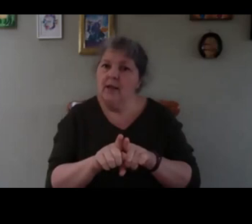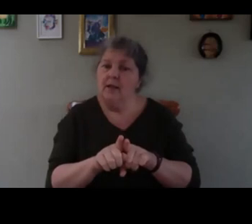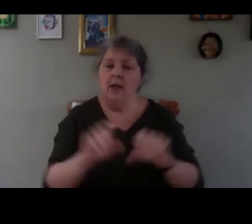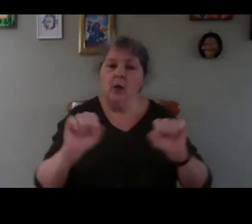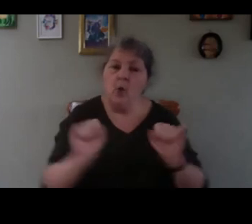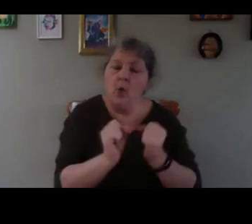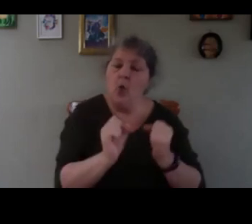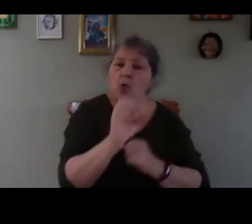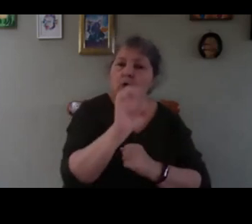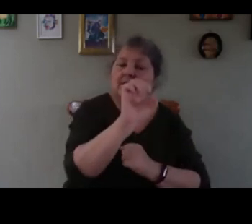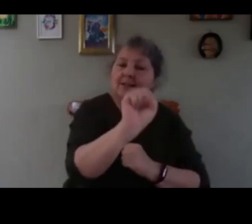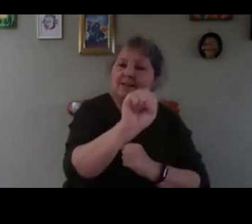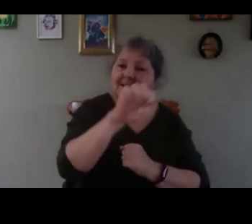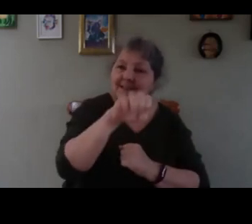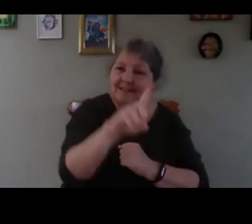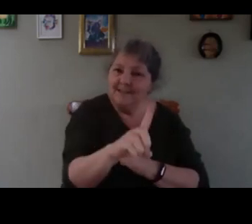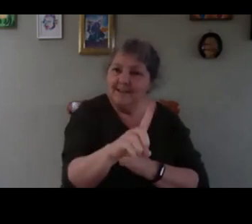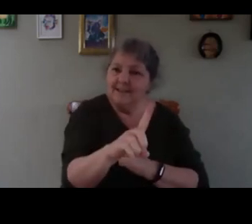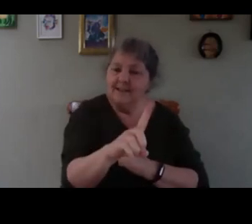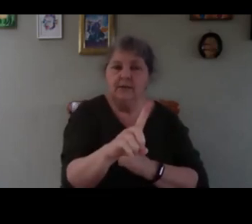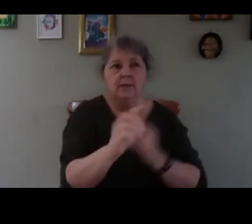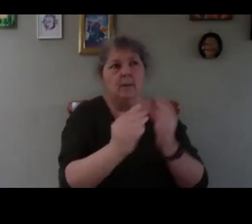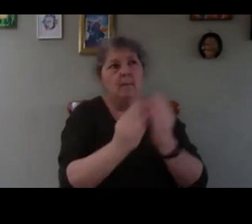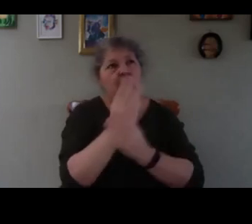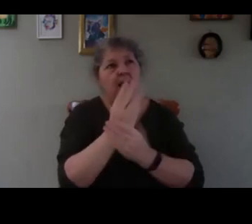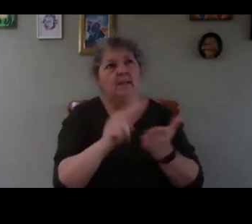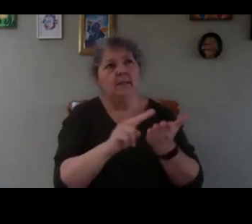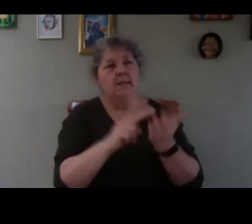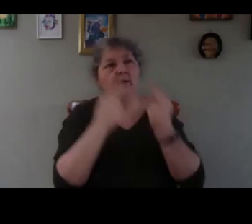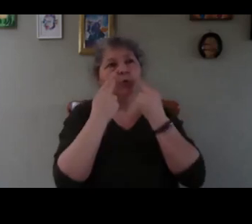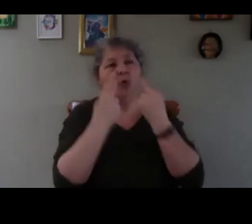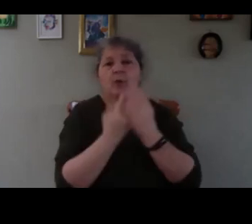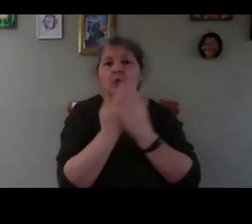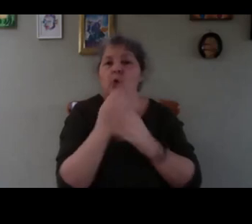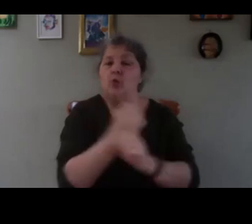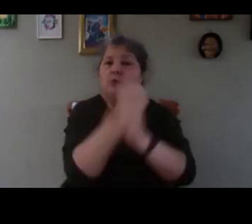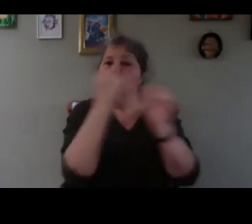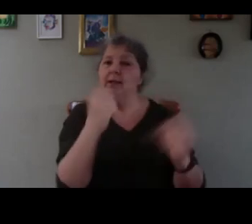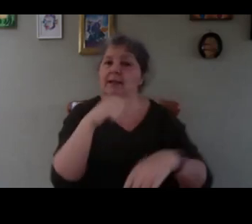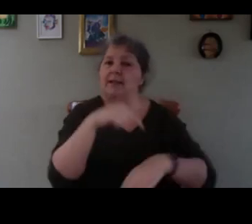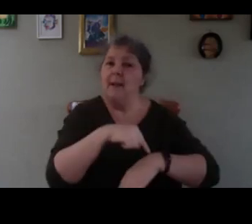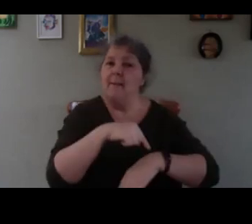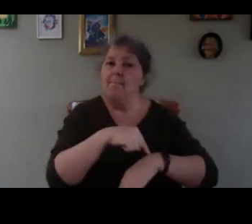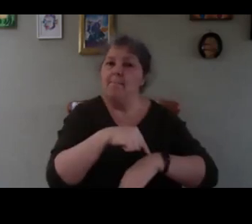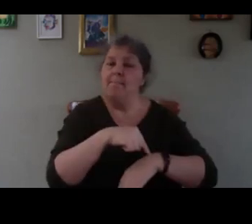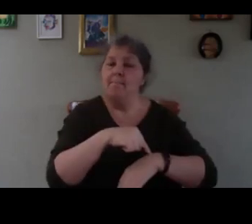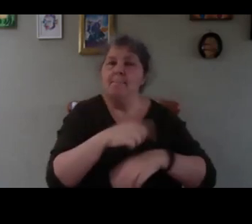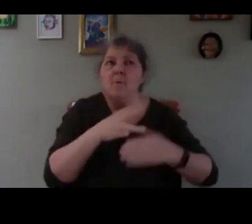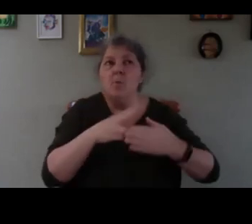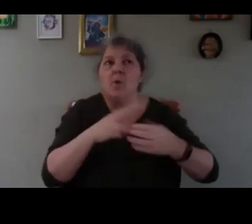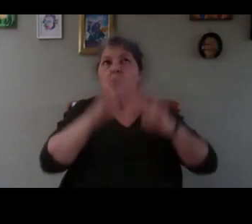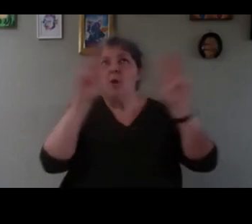seed are plants that usually grow in the springtime when the weather is quite cold